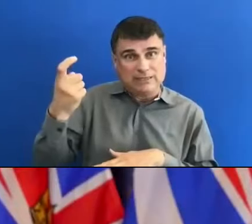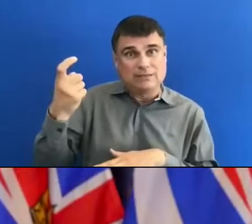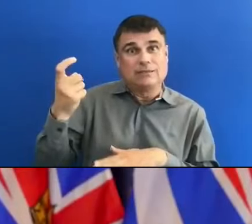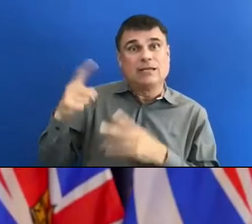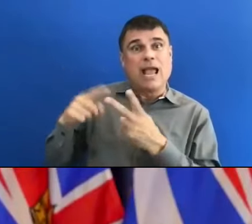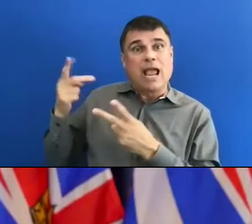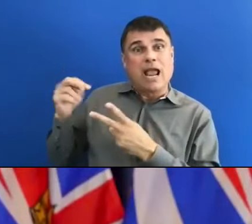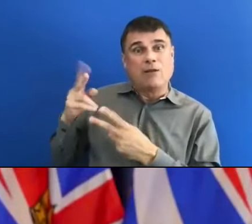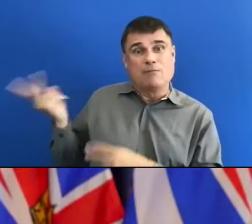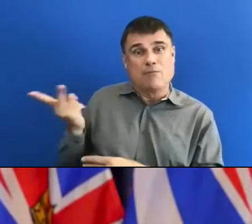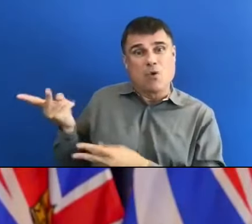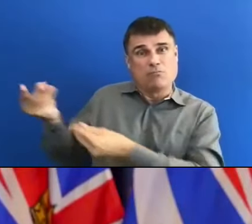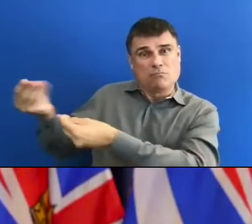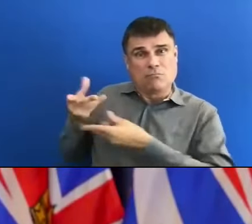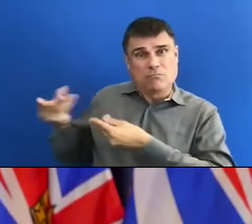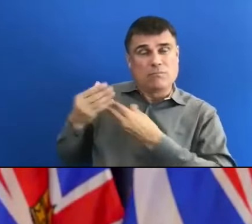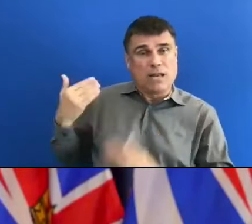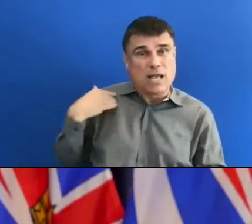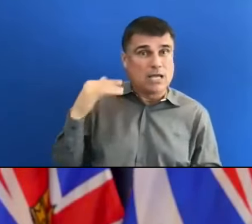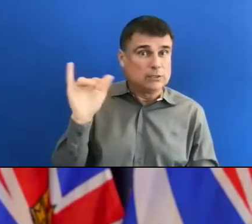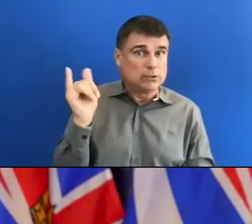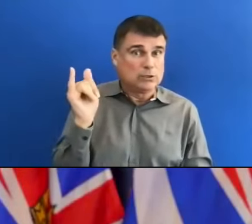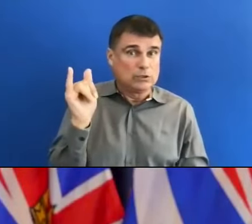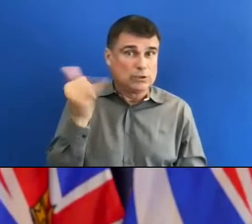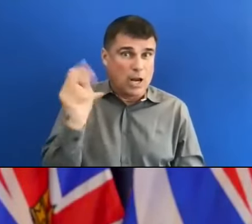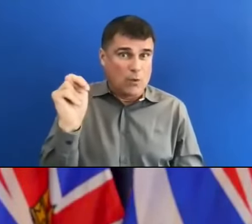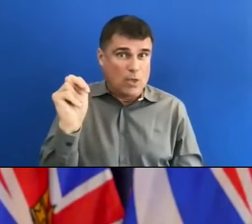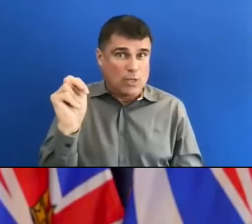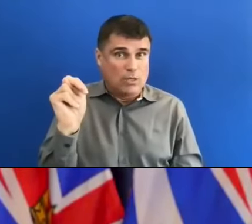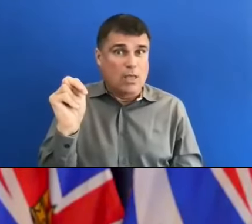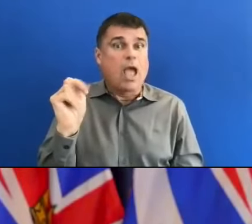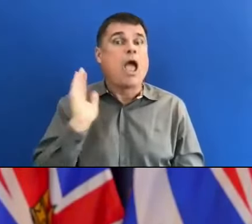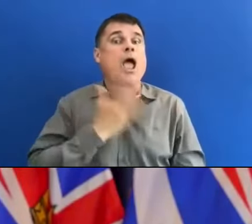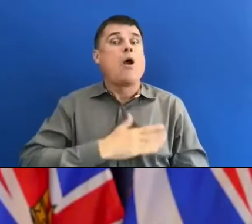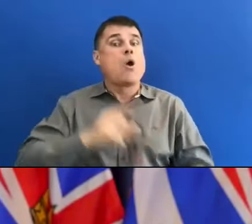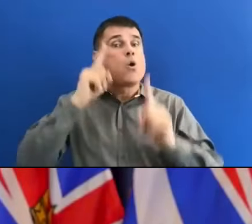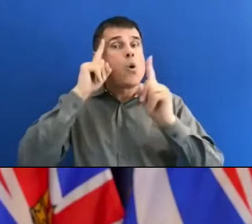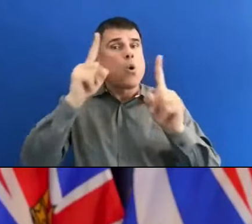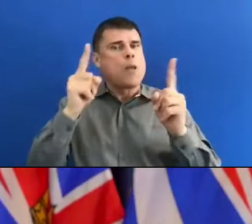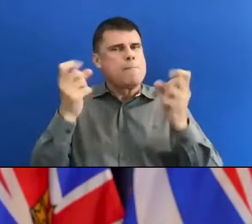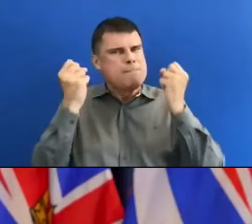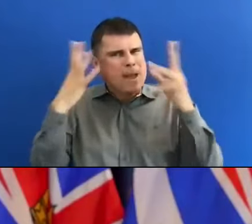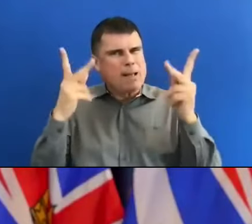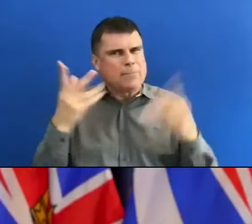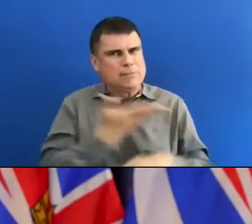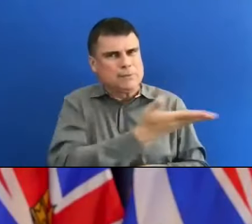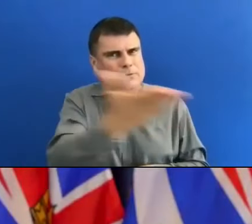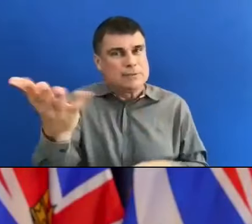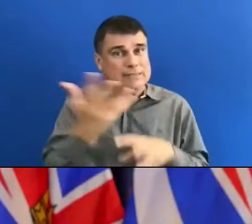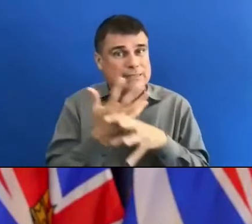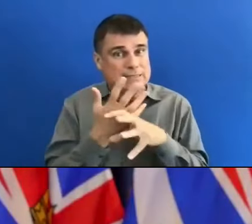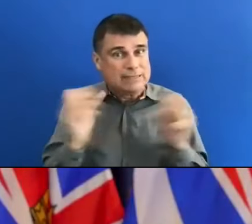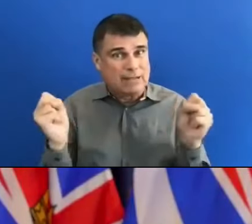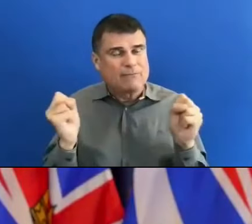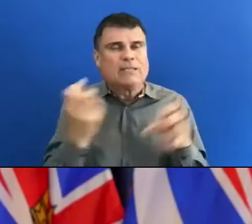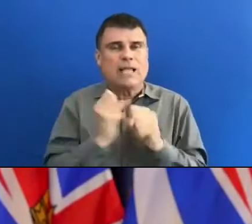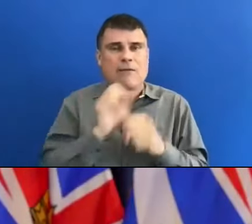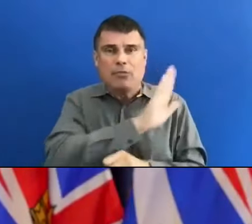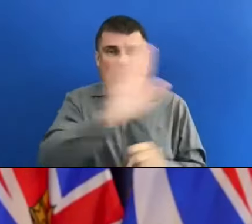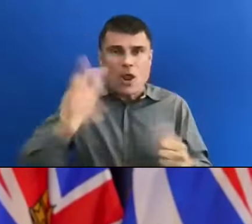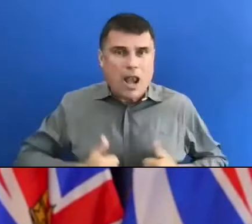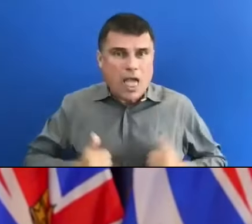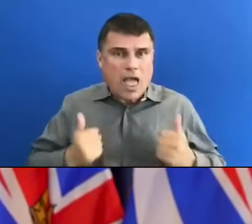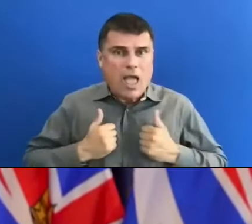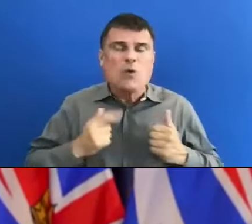to keep as many British Columbians safe and alive as possible. And as regrettable as it is, and tragic for families to have had